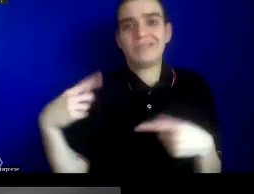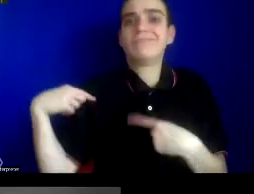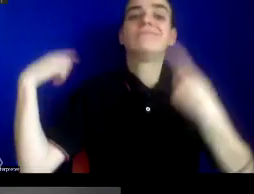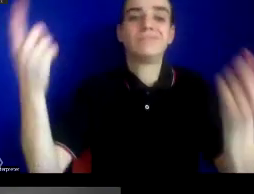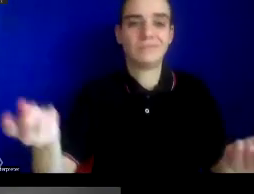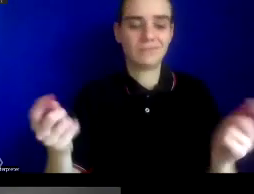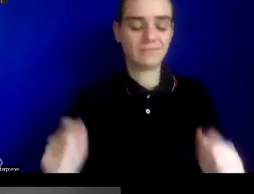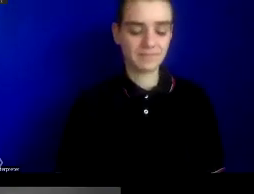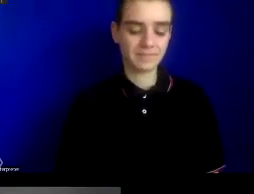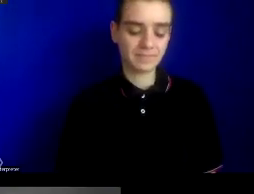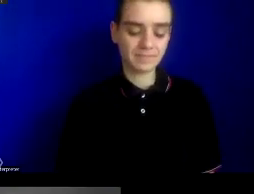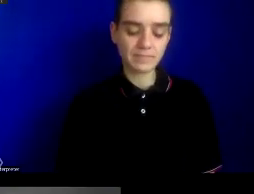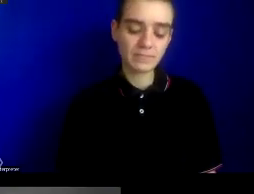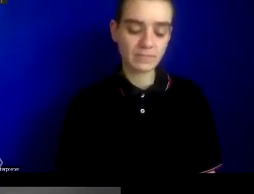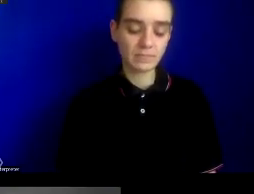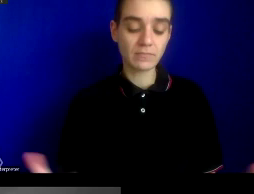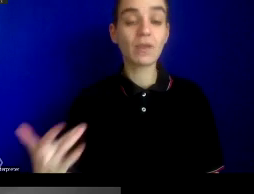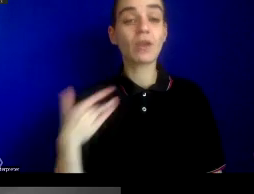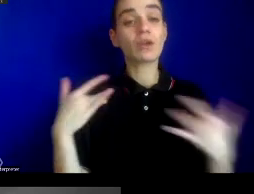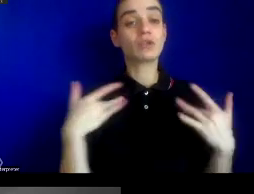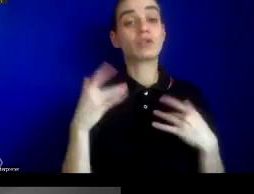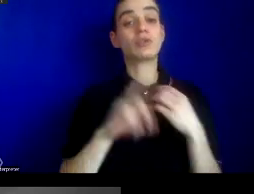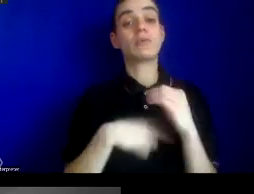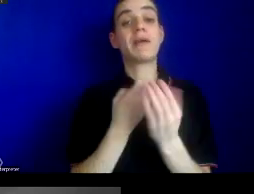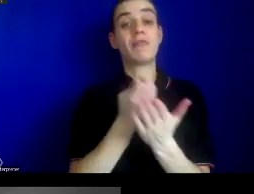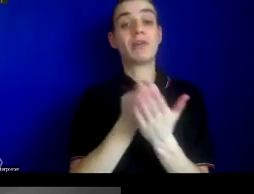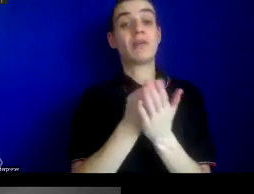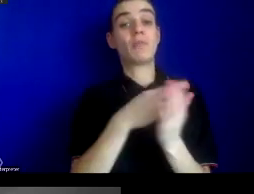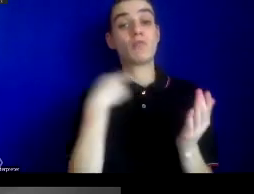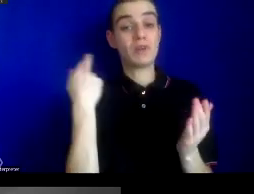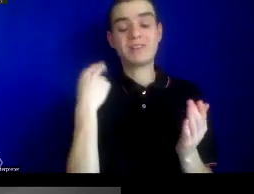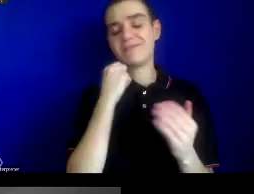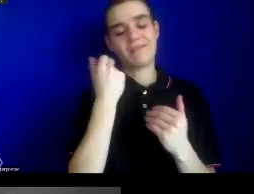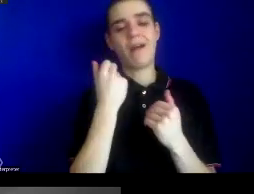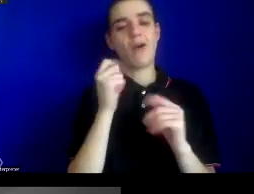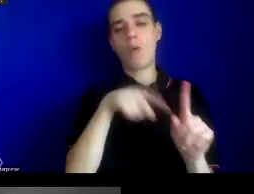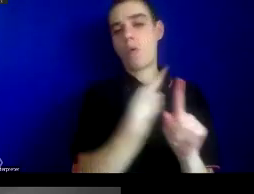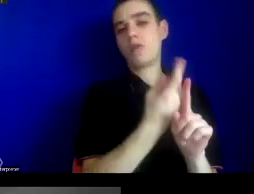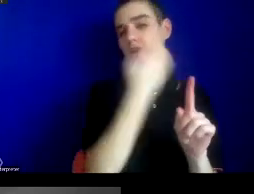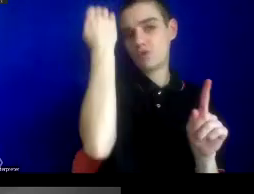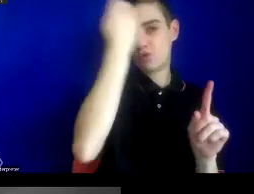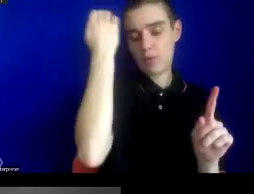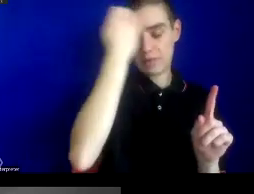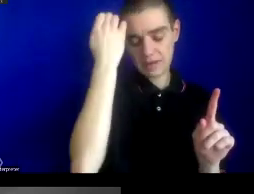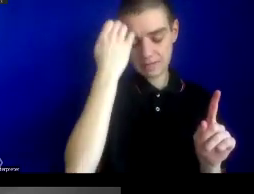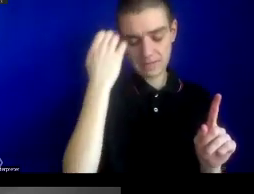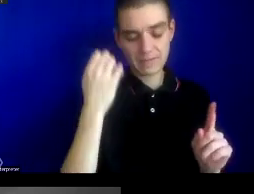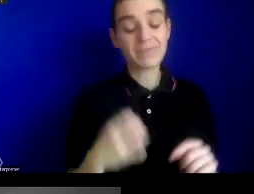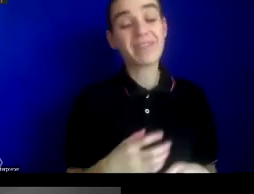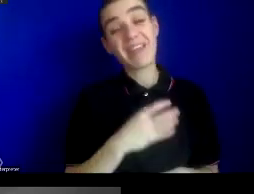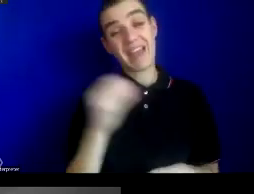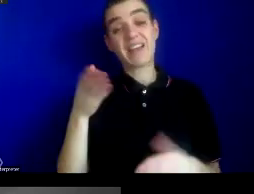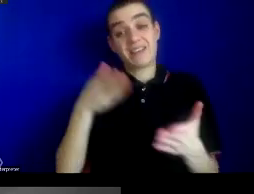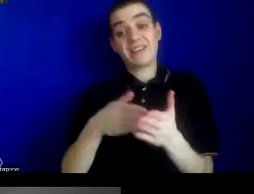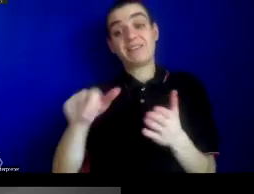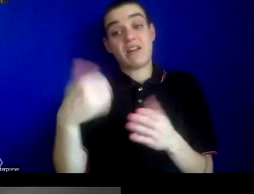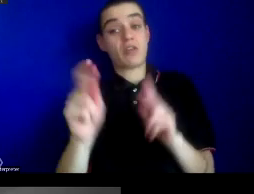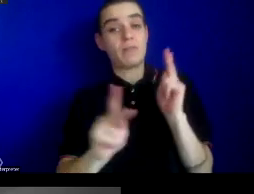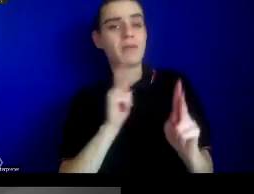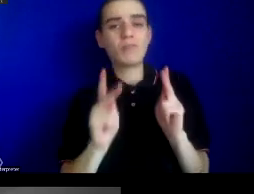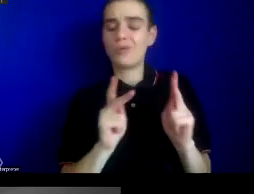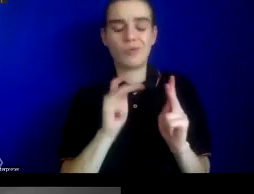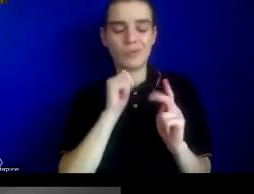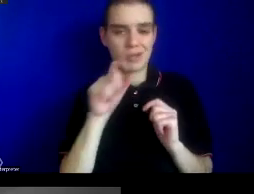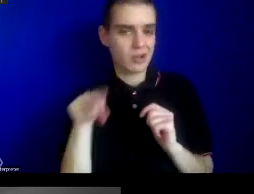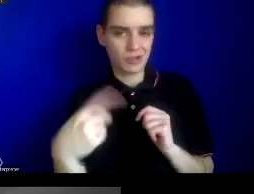Concerns about the economic risks of disease spread were not limited to European empires and neither were xenophobic practices associated with concern.